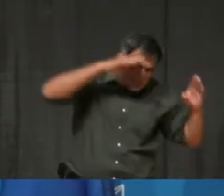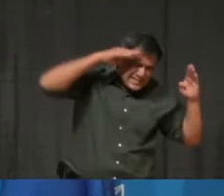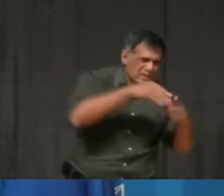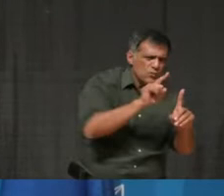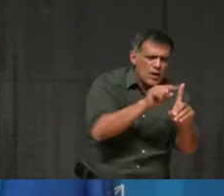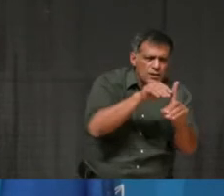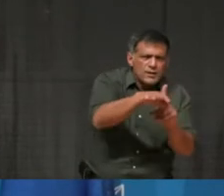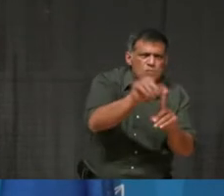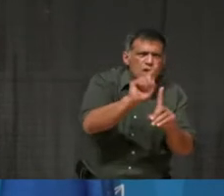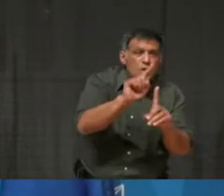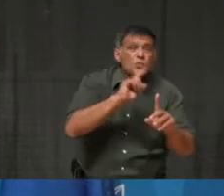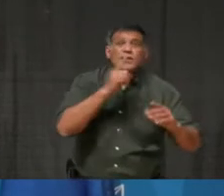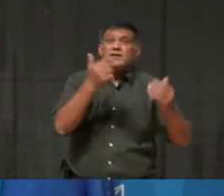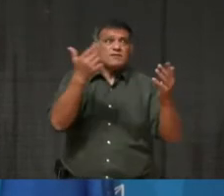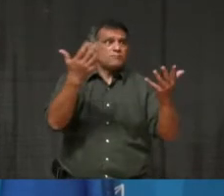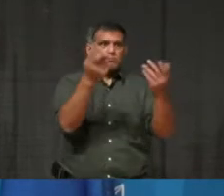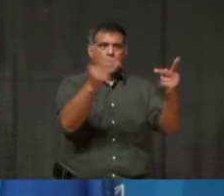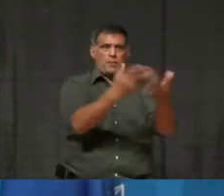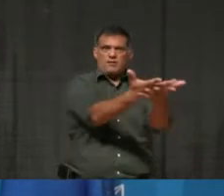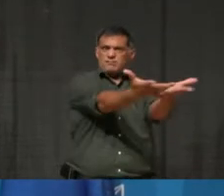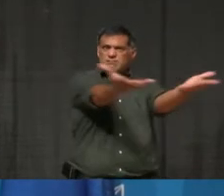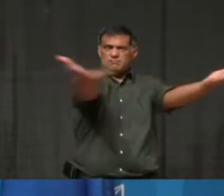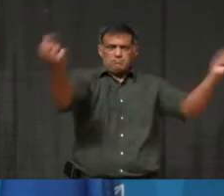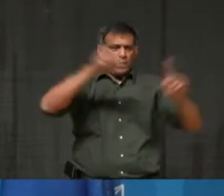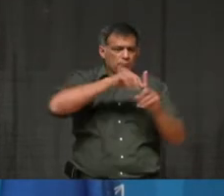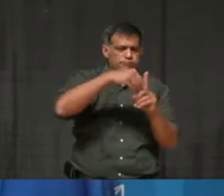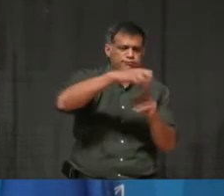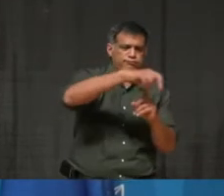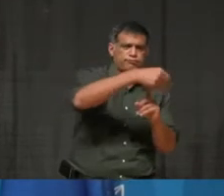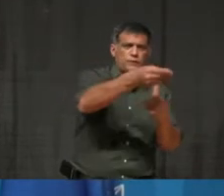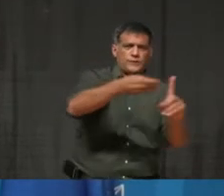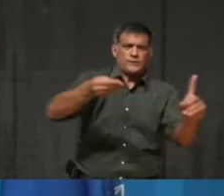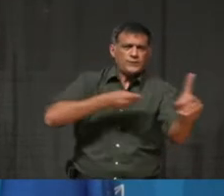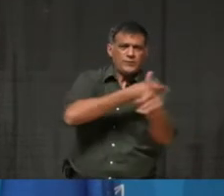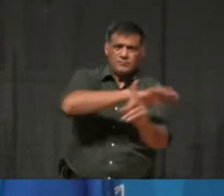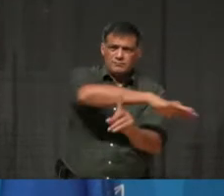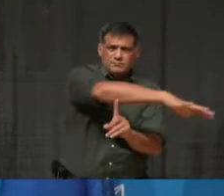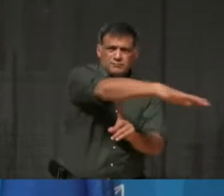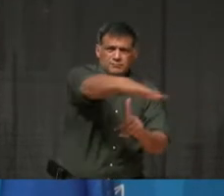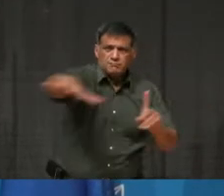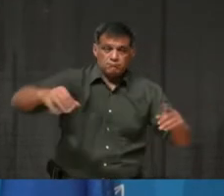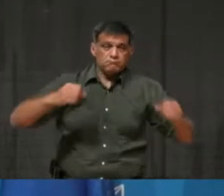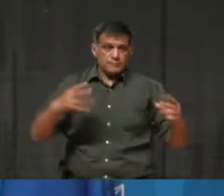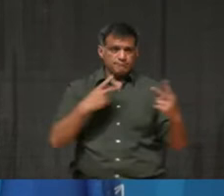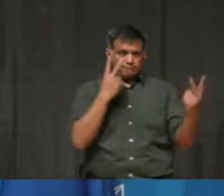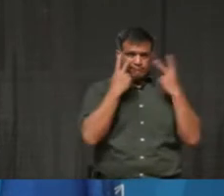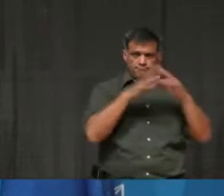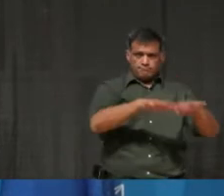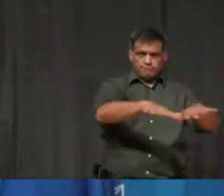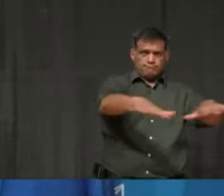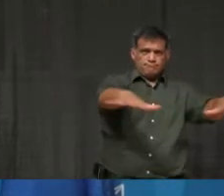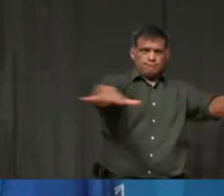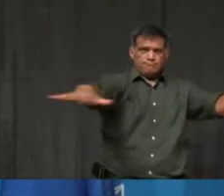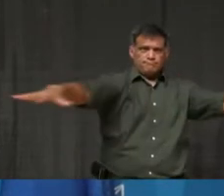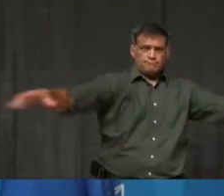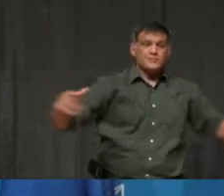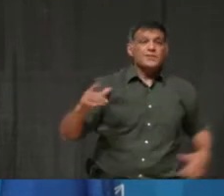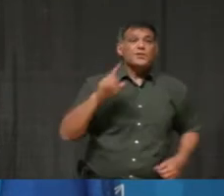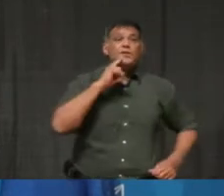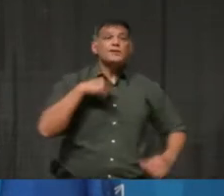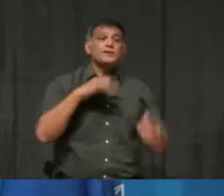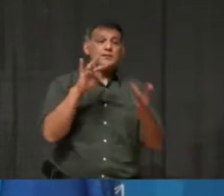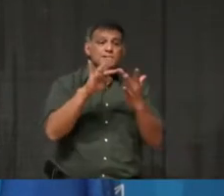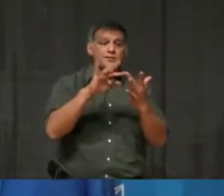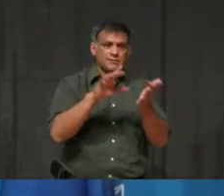in our community at this point in time. We have seen it because we have had to streamline our contact tracing to prioritize